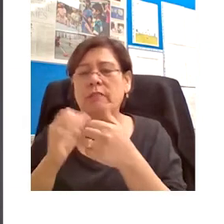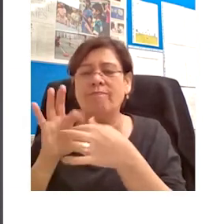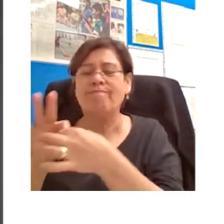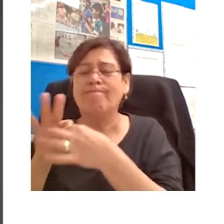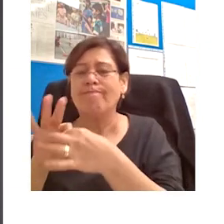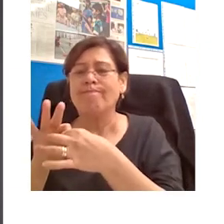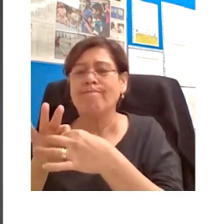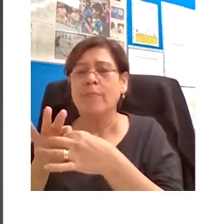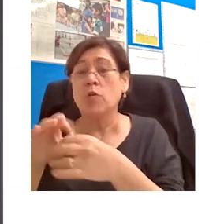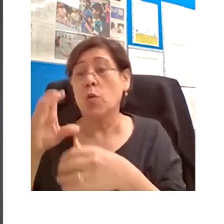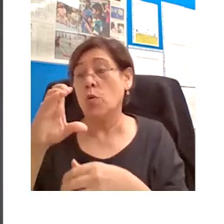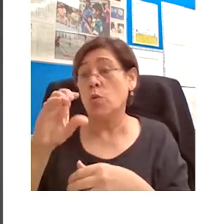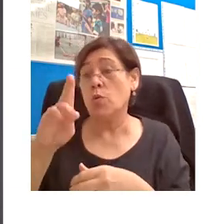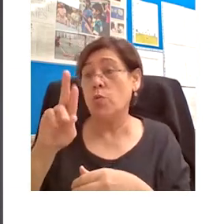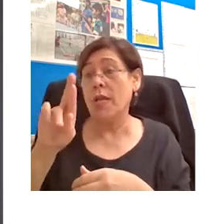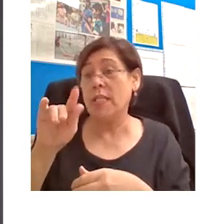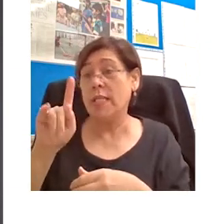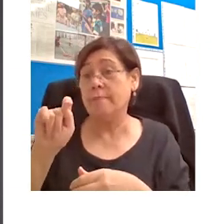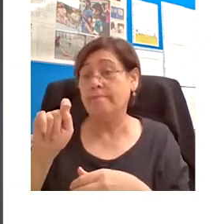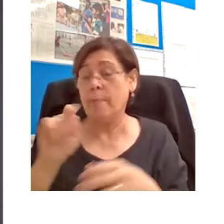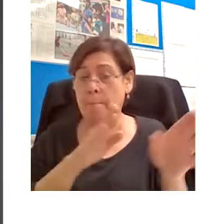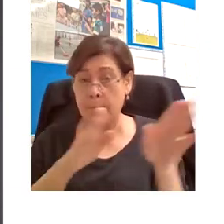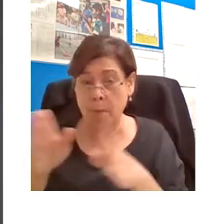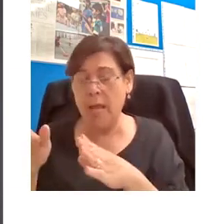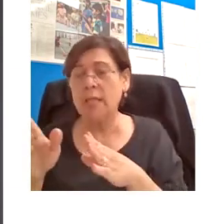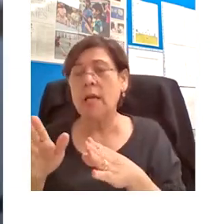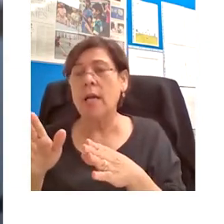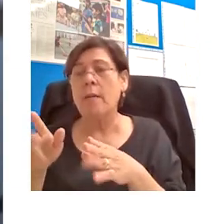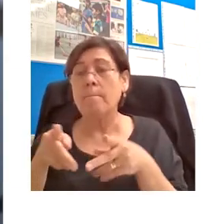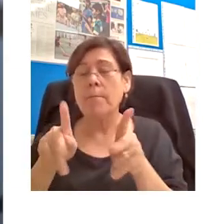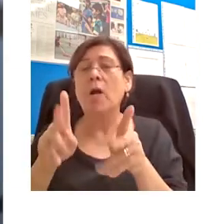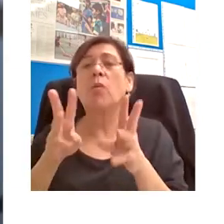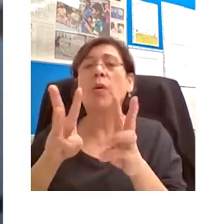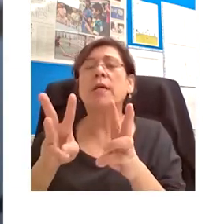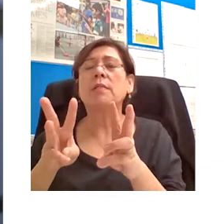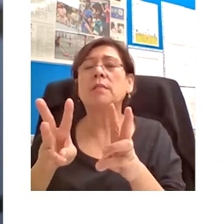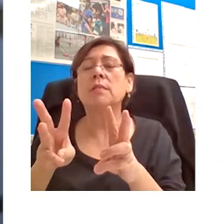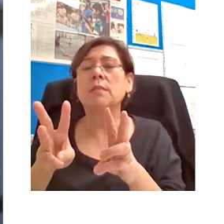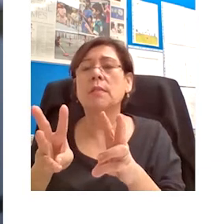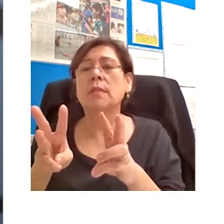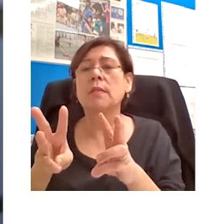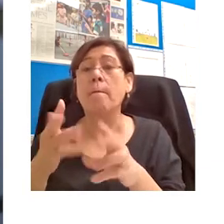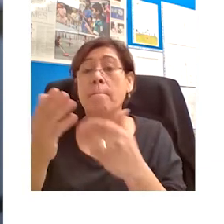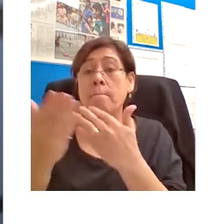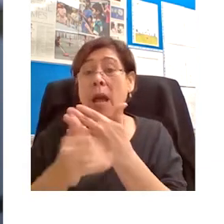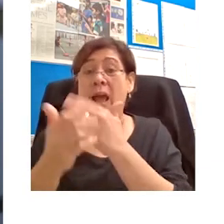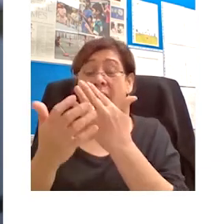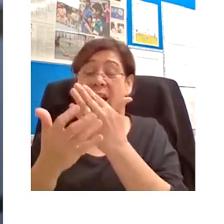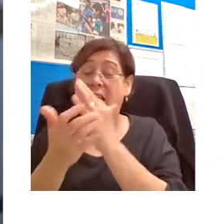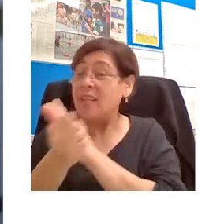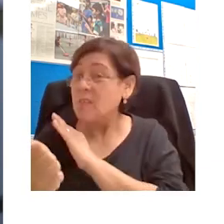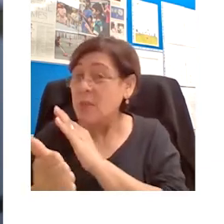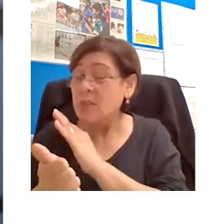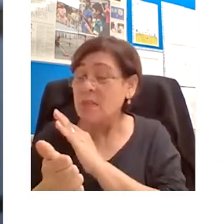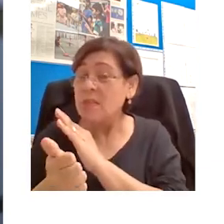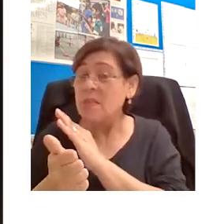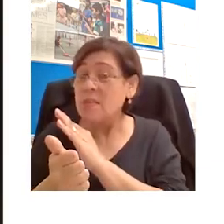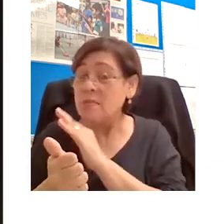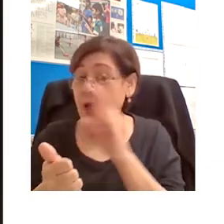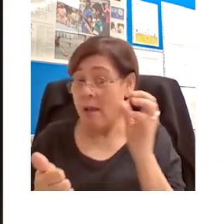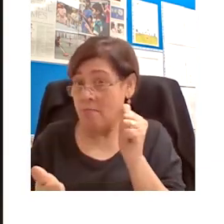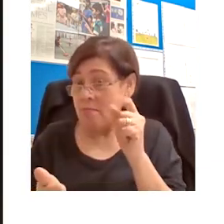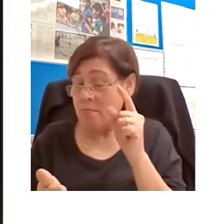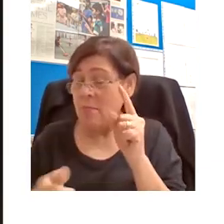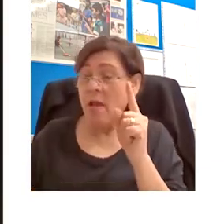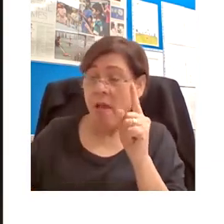pathways by academic experts, supplemented by an almost infinity of pathways